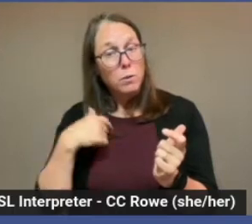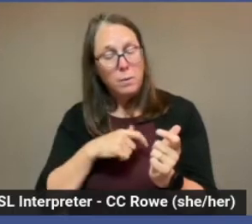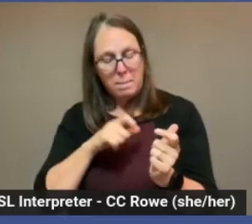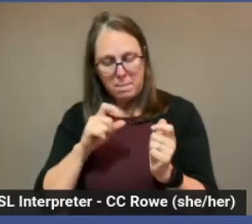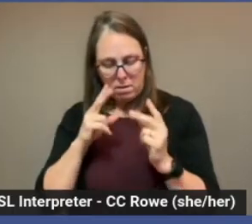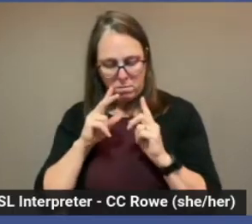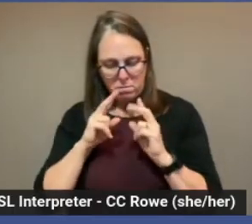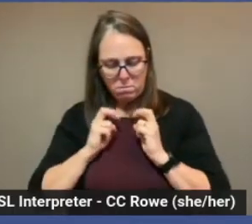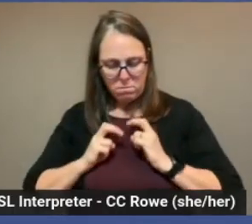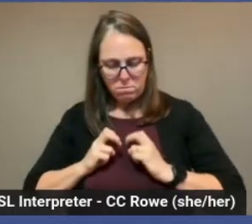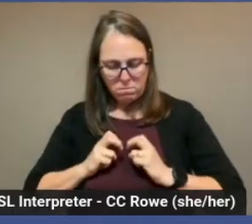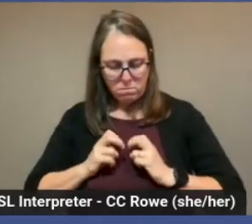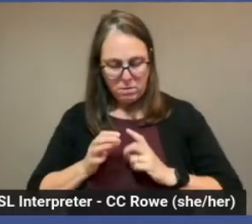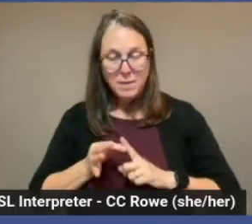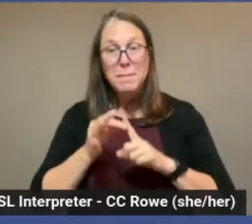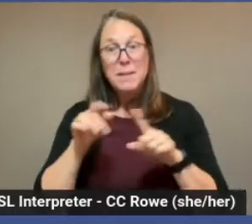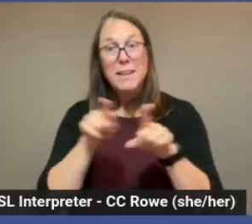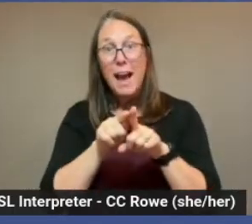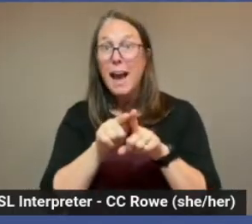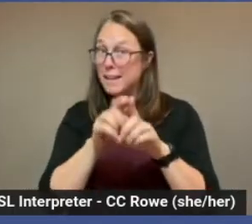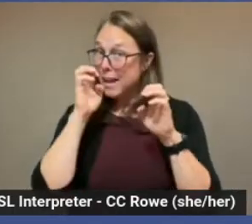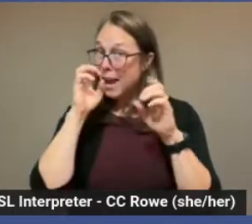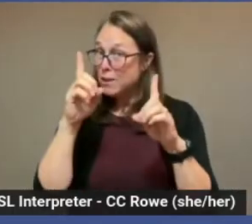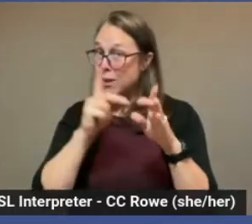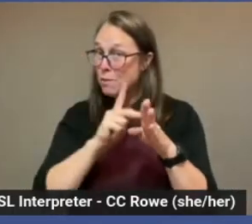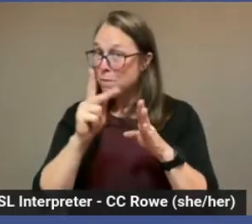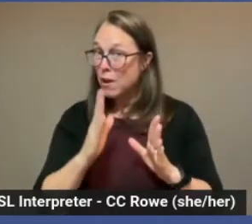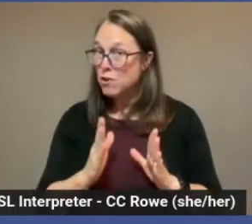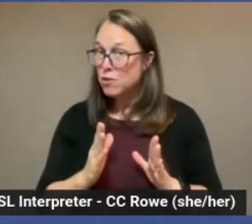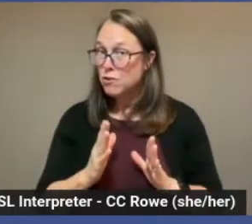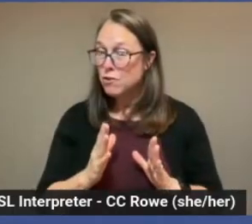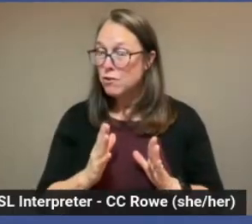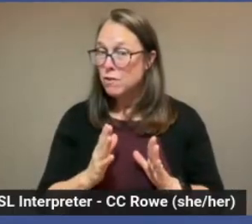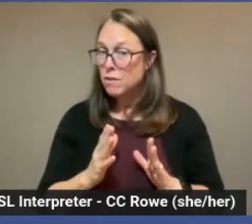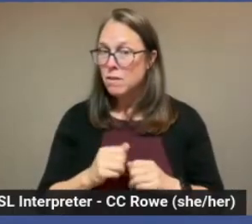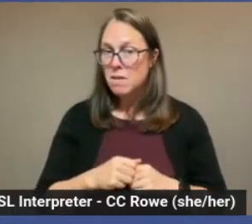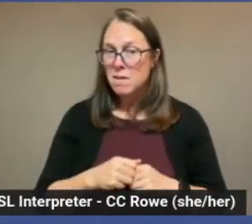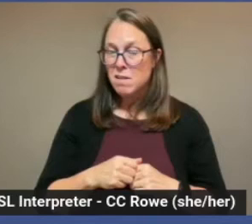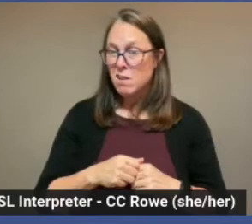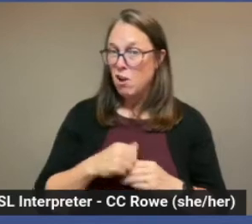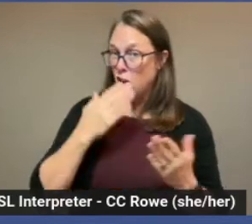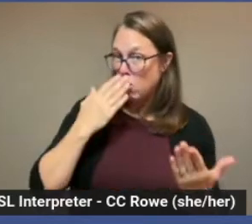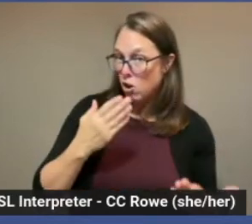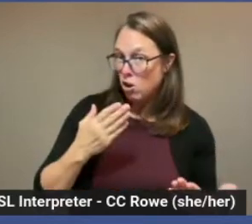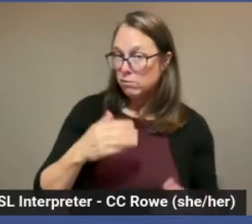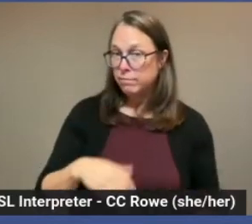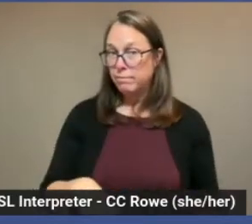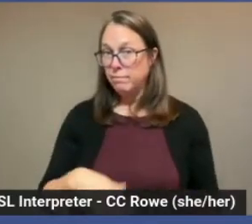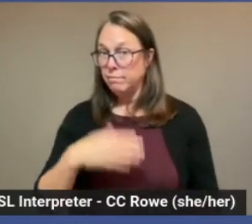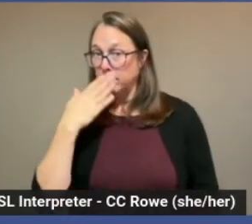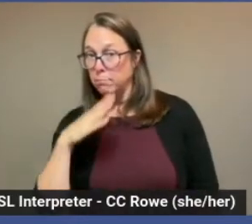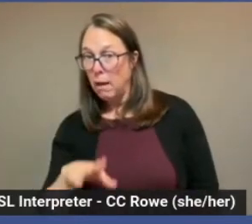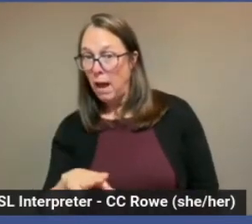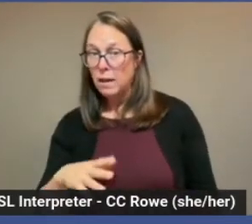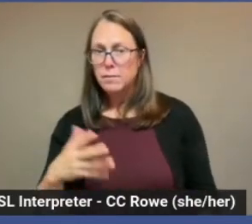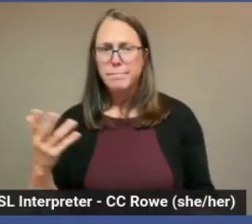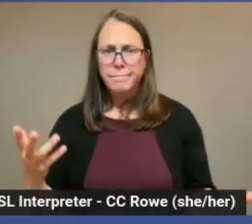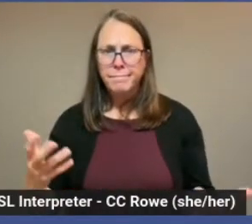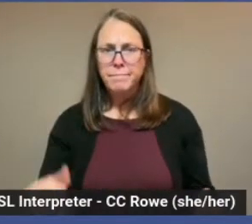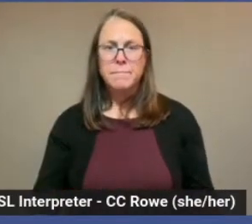especially as educational professionals, like, is that good thing, bad thing? How do we do this?